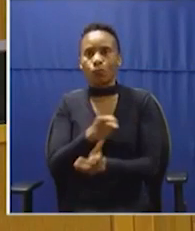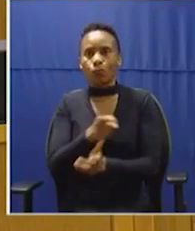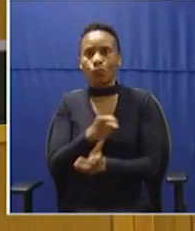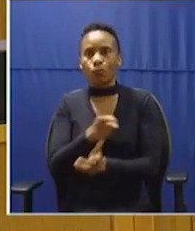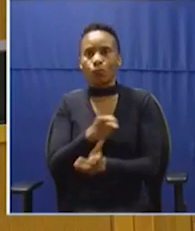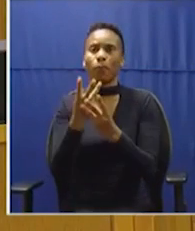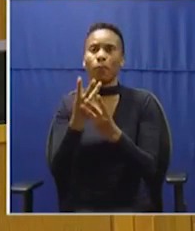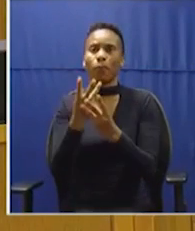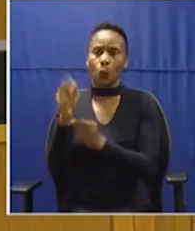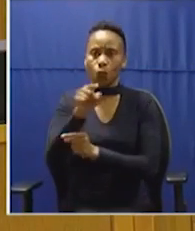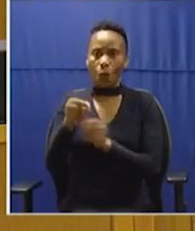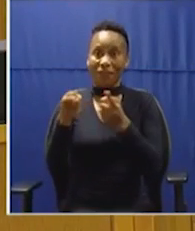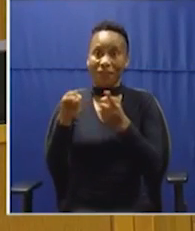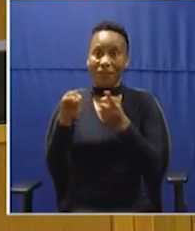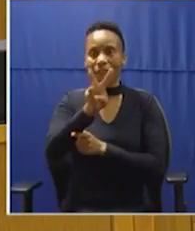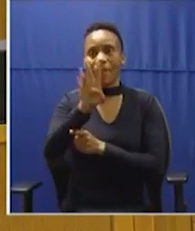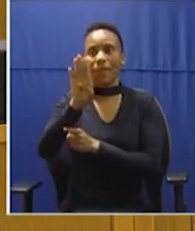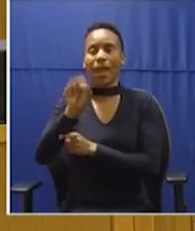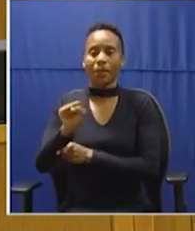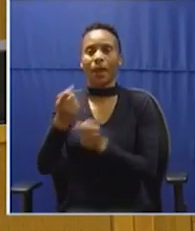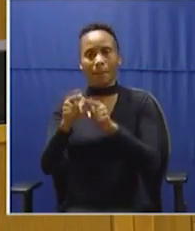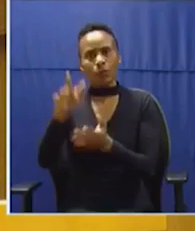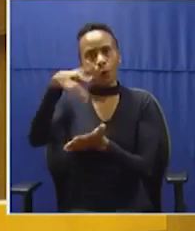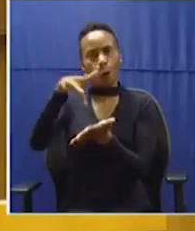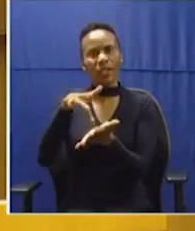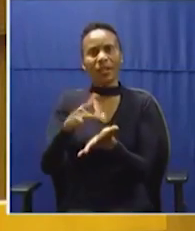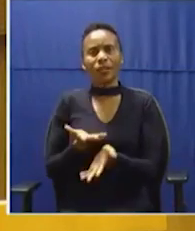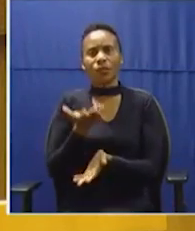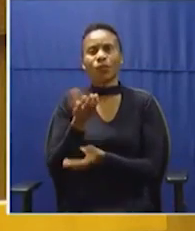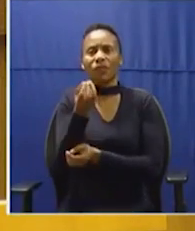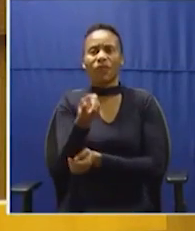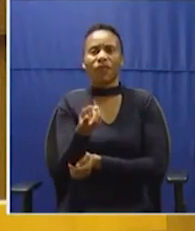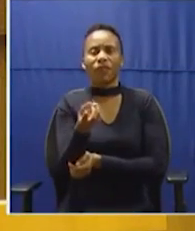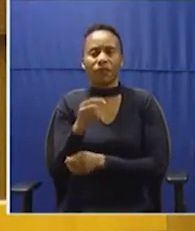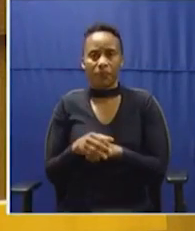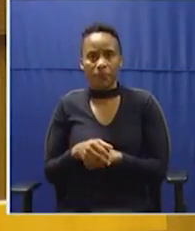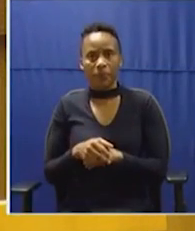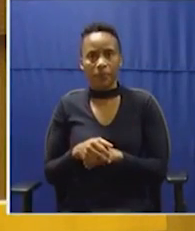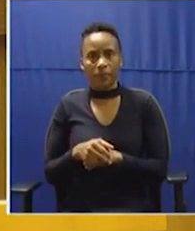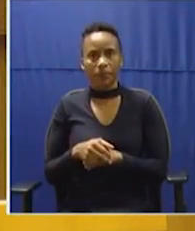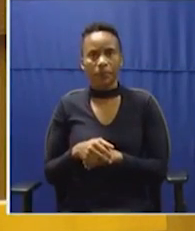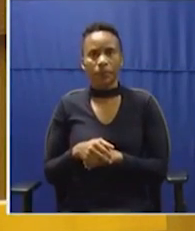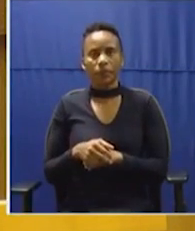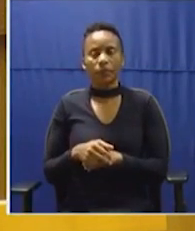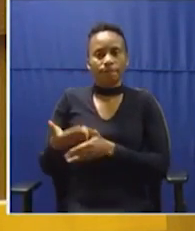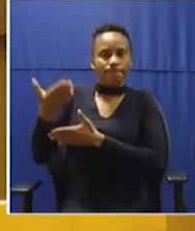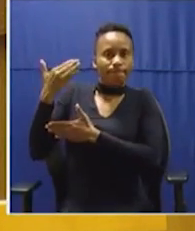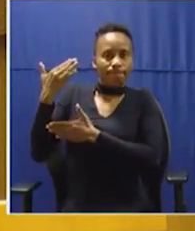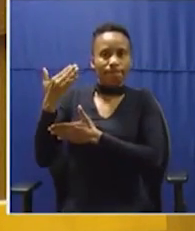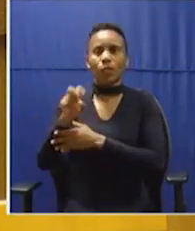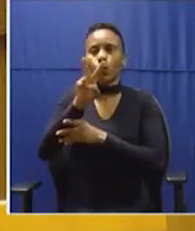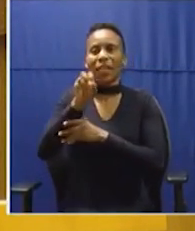But I want to give you context. Minister of Finance has just arrived. It's that from 2014,